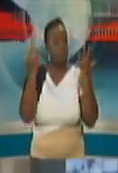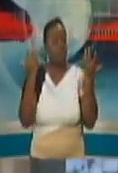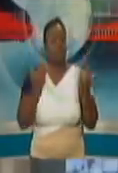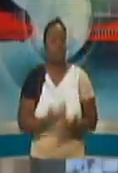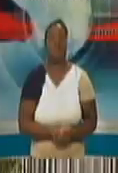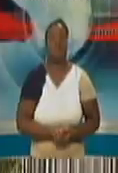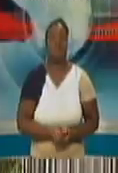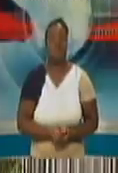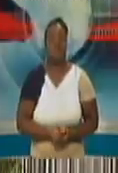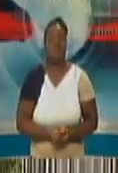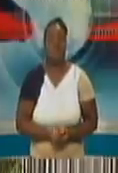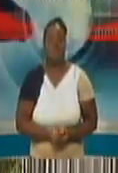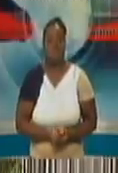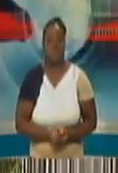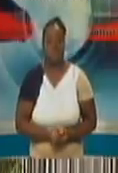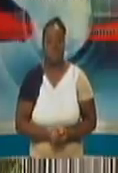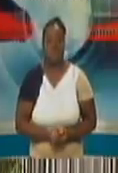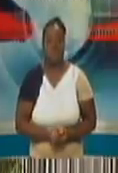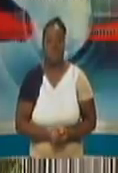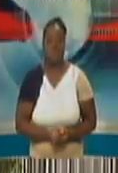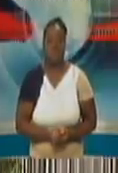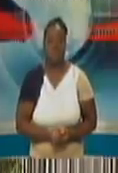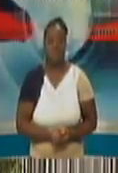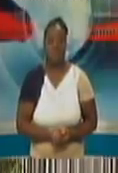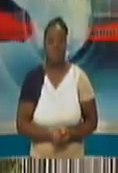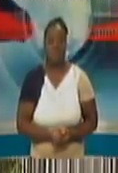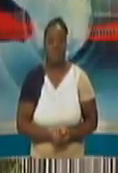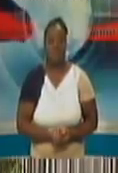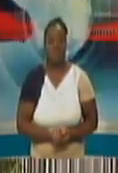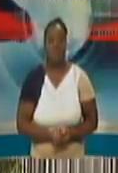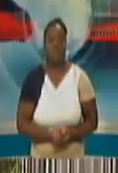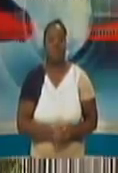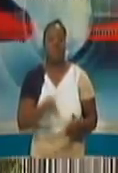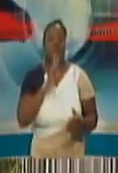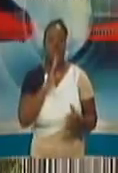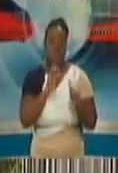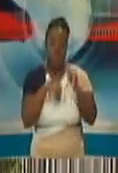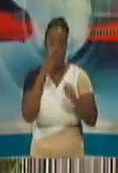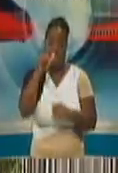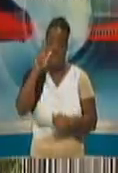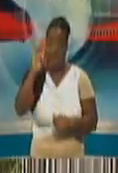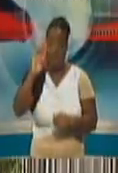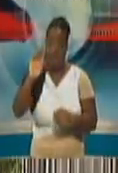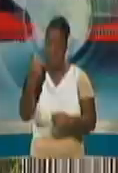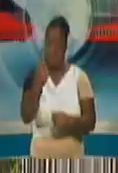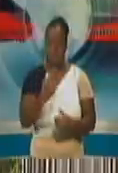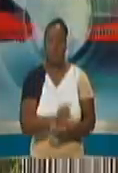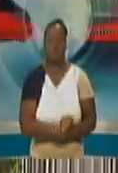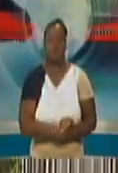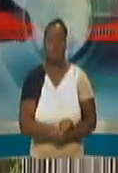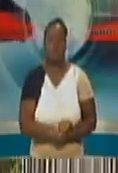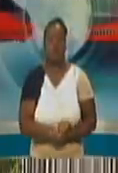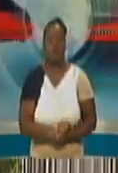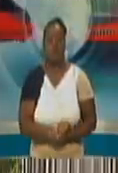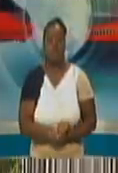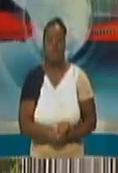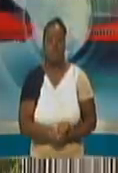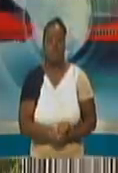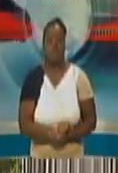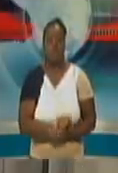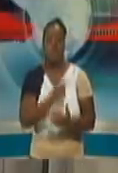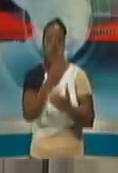Mr. Cummings? Yeah. So I will go first with the labs and then Minister Paula Gopiskun. So both myself